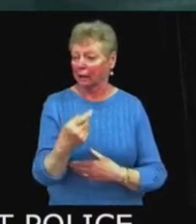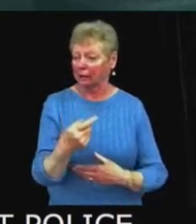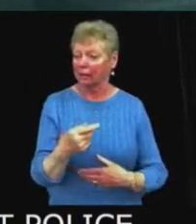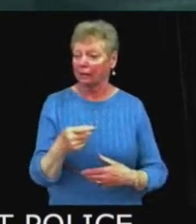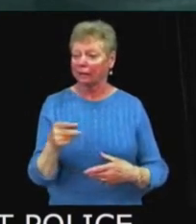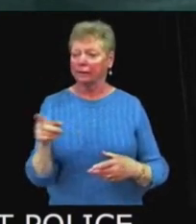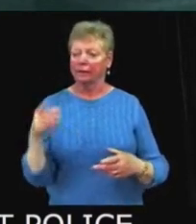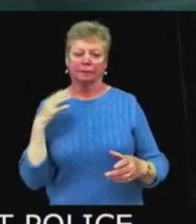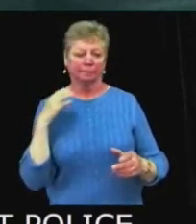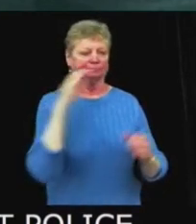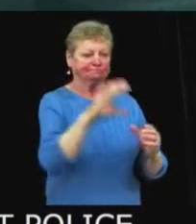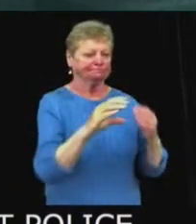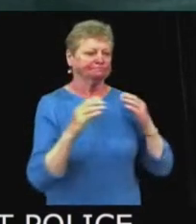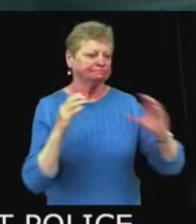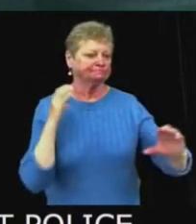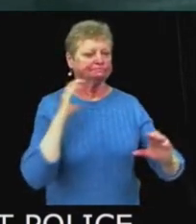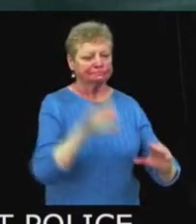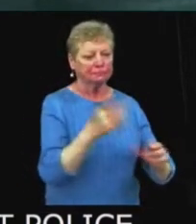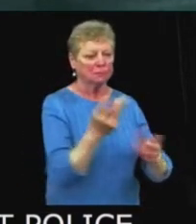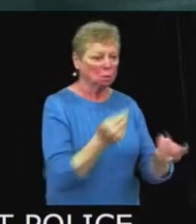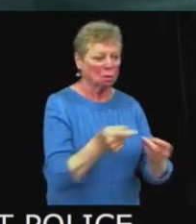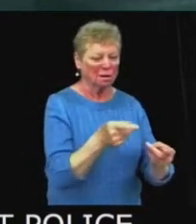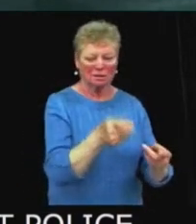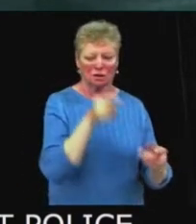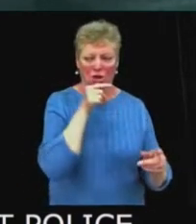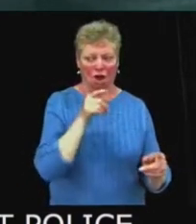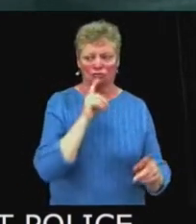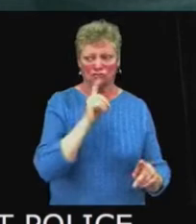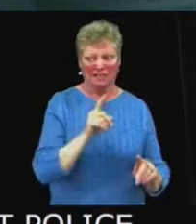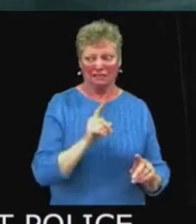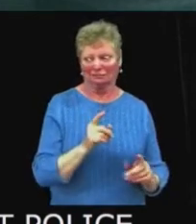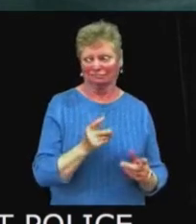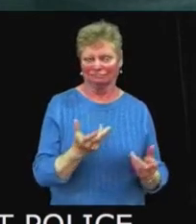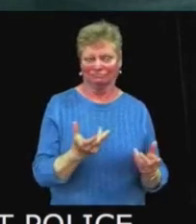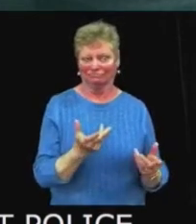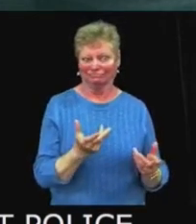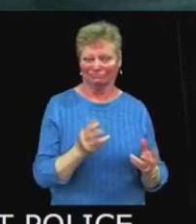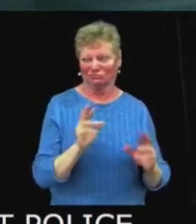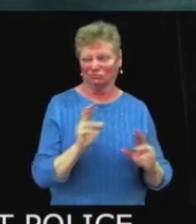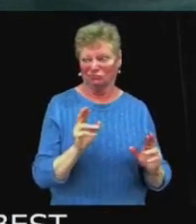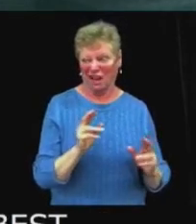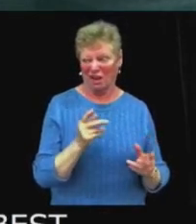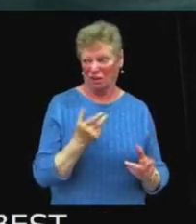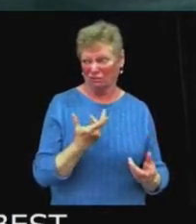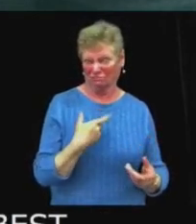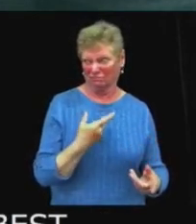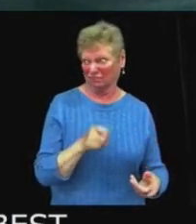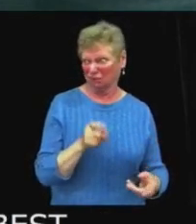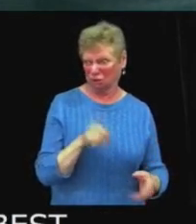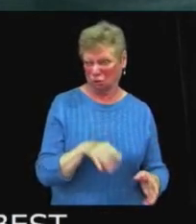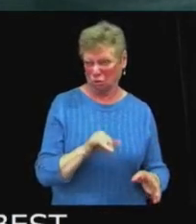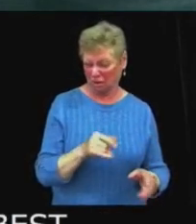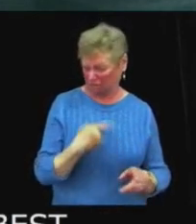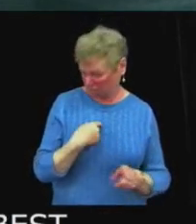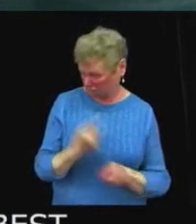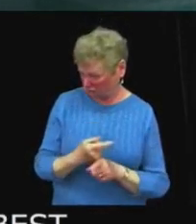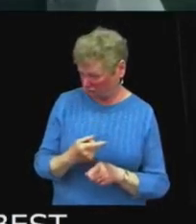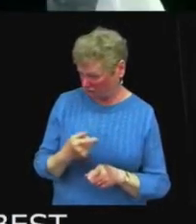do things that they aren't best equipped to do or not necessarily should have to do? Did I understand that?